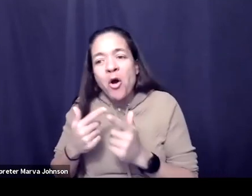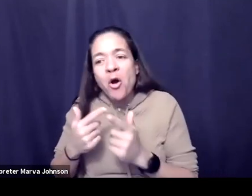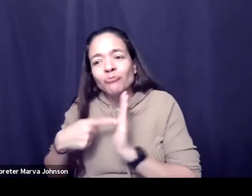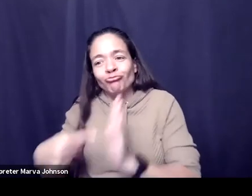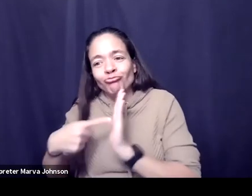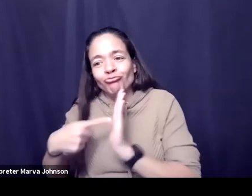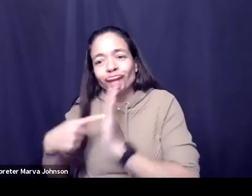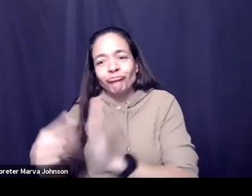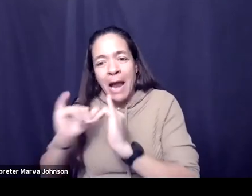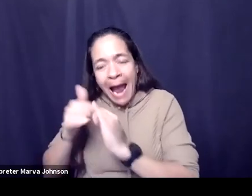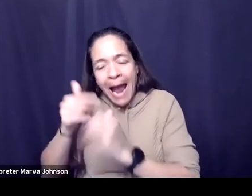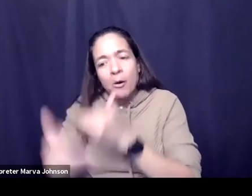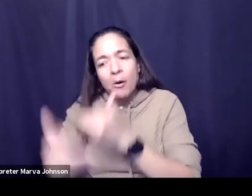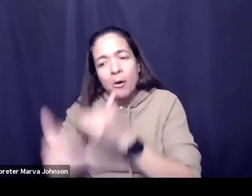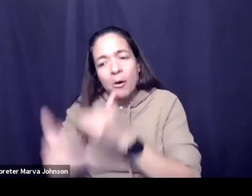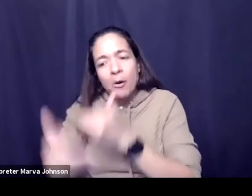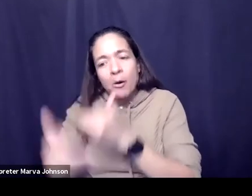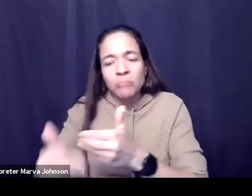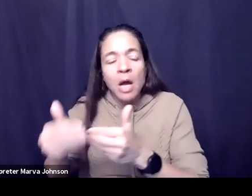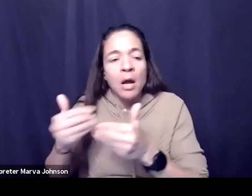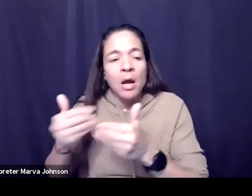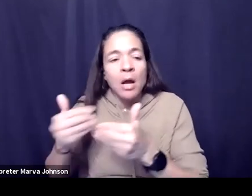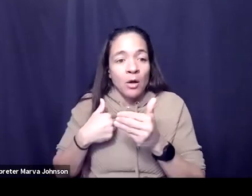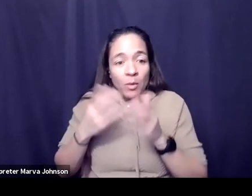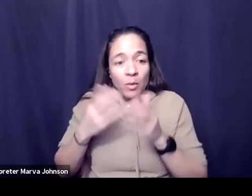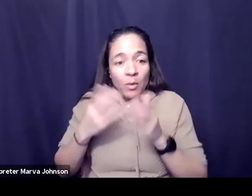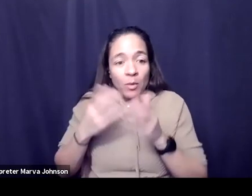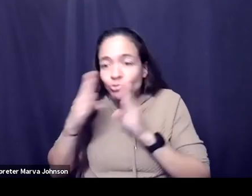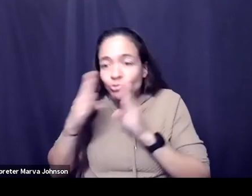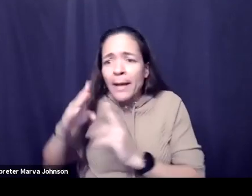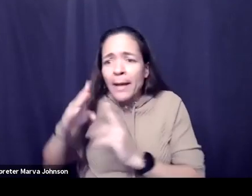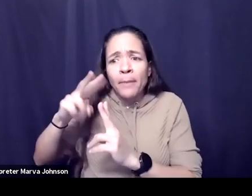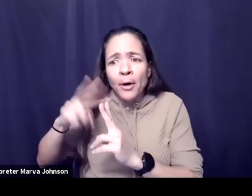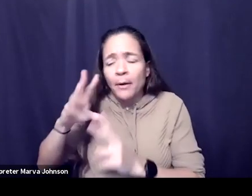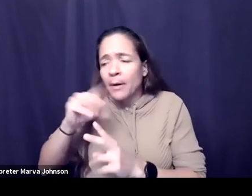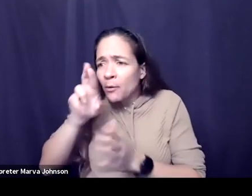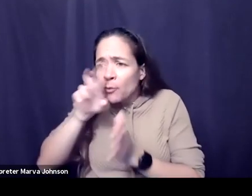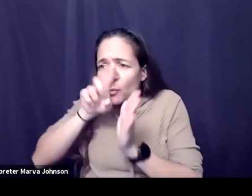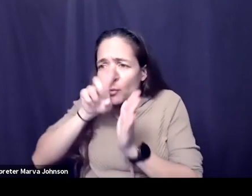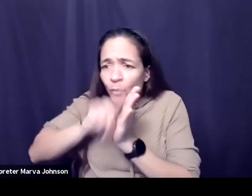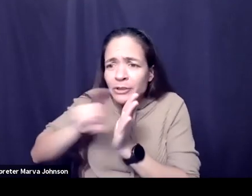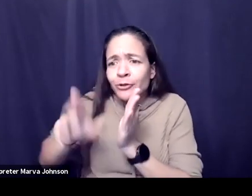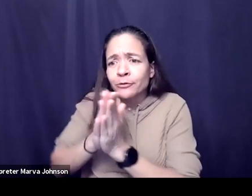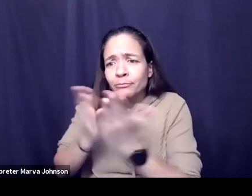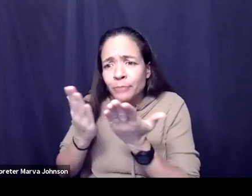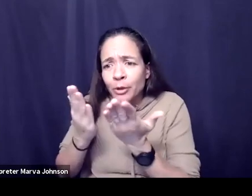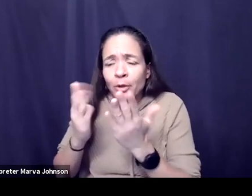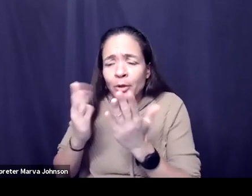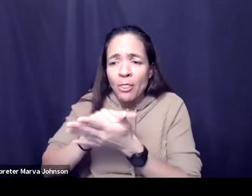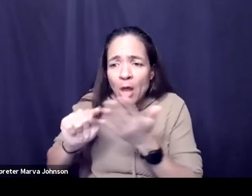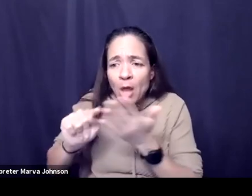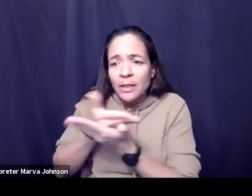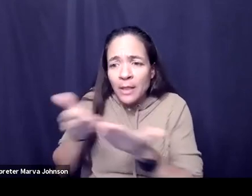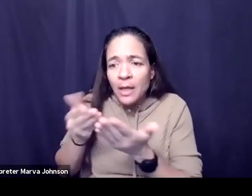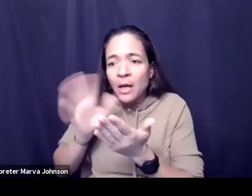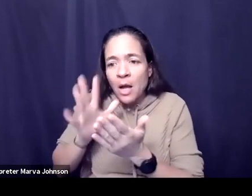do is uh a strategy partner and some of the research we do like the book but back to your question of you know why i care